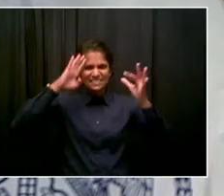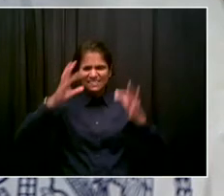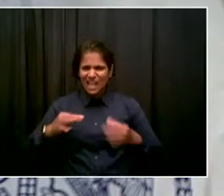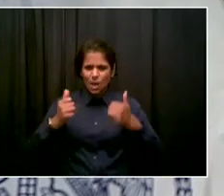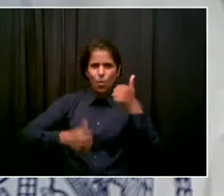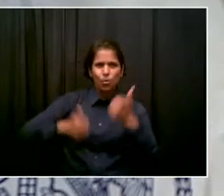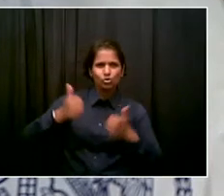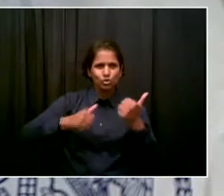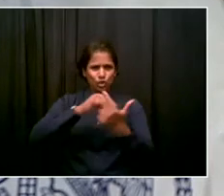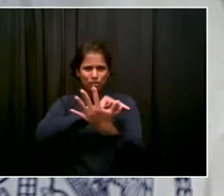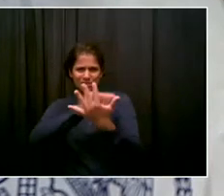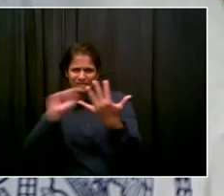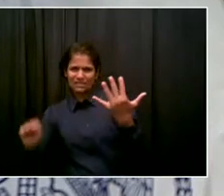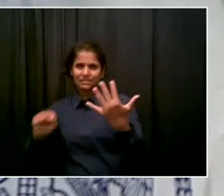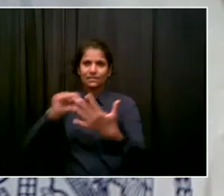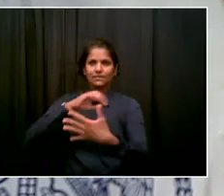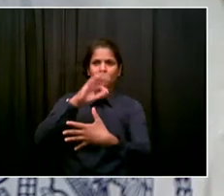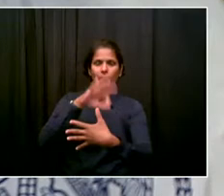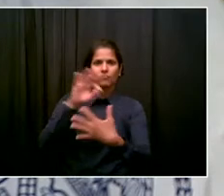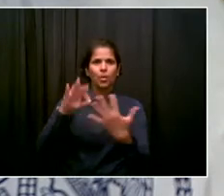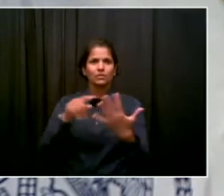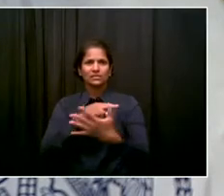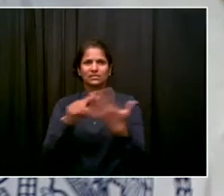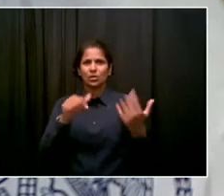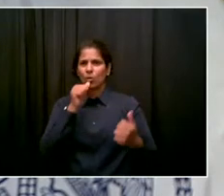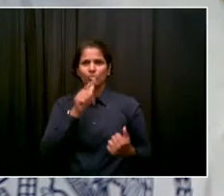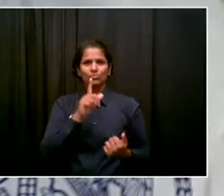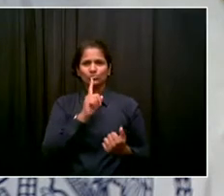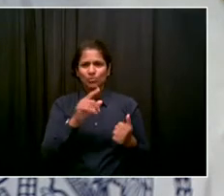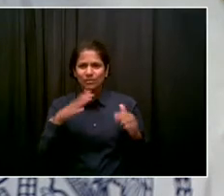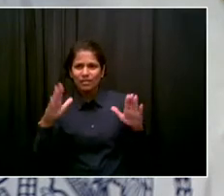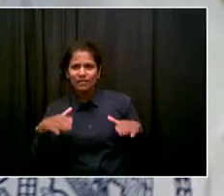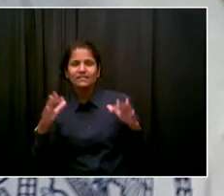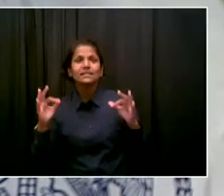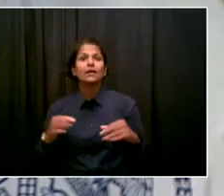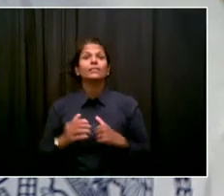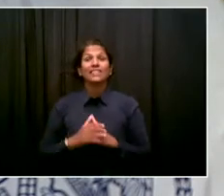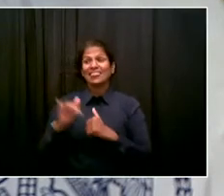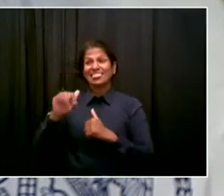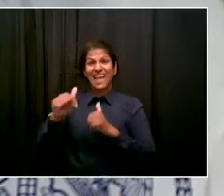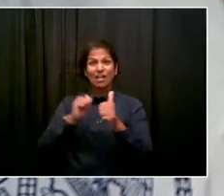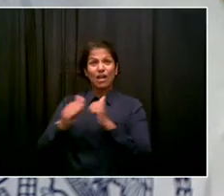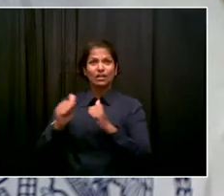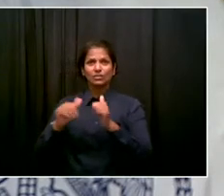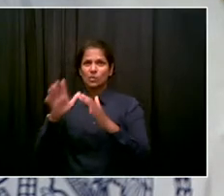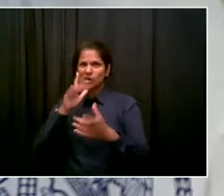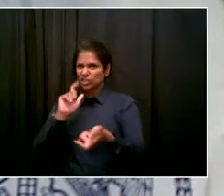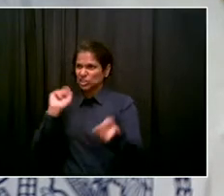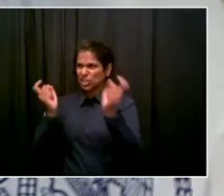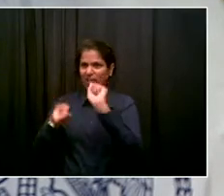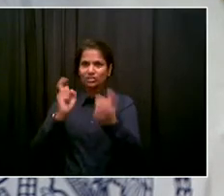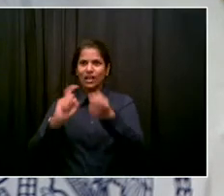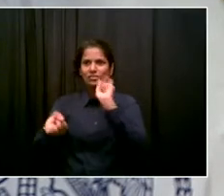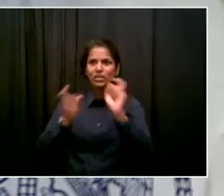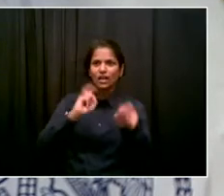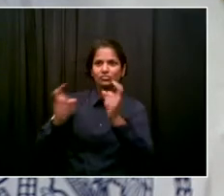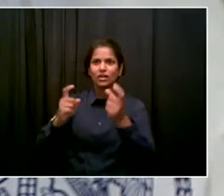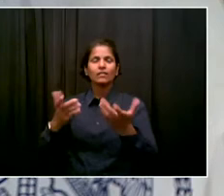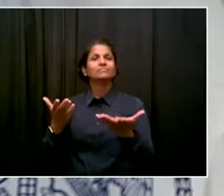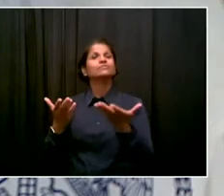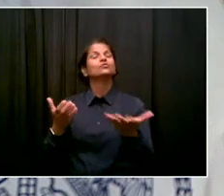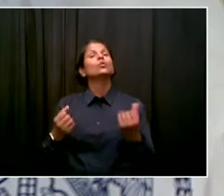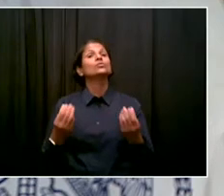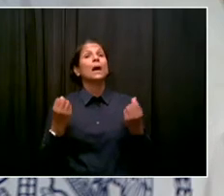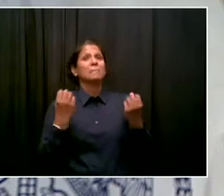And obviously the focus on COVID, which is where people should be focused, have been focused. The fact that life has been disrupted. It's a